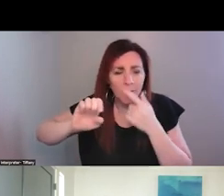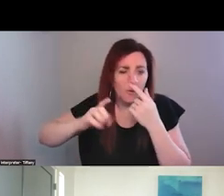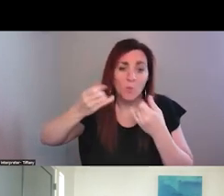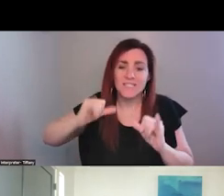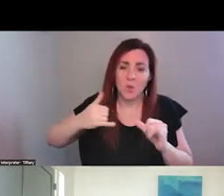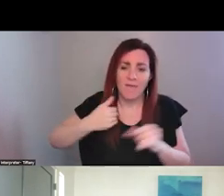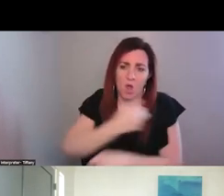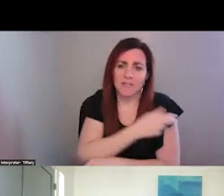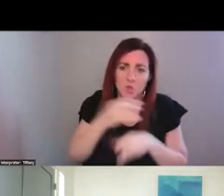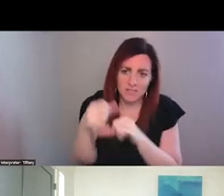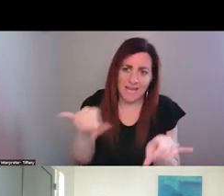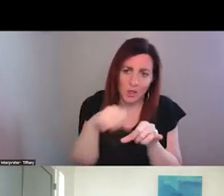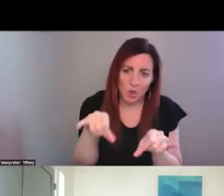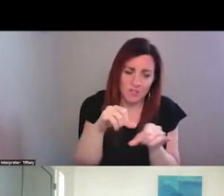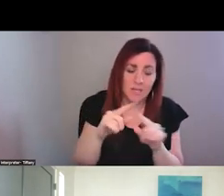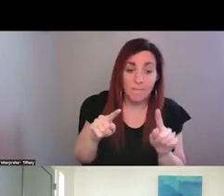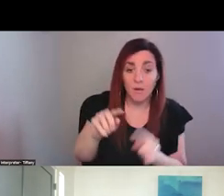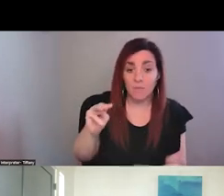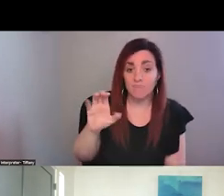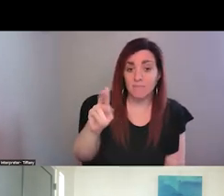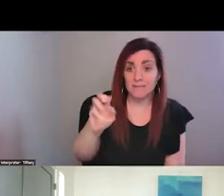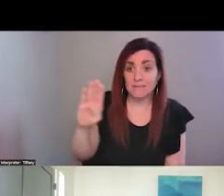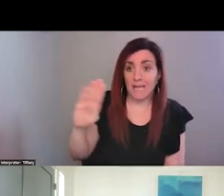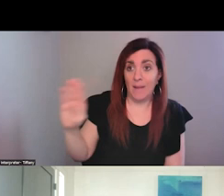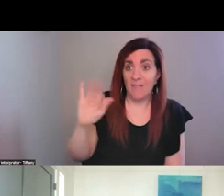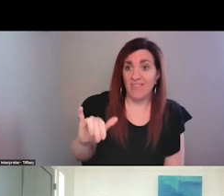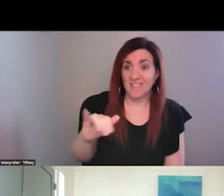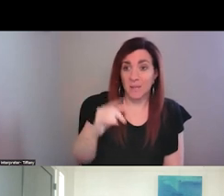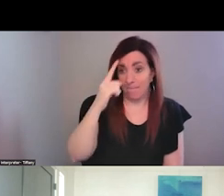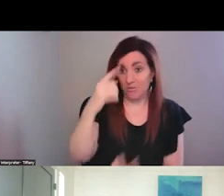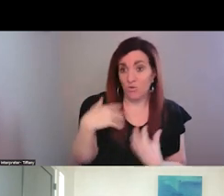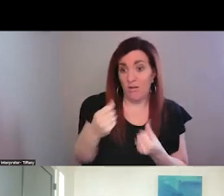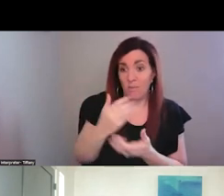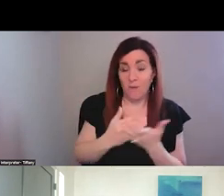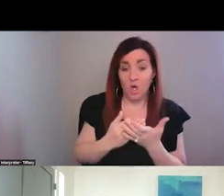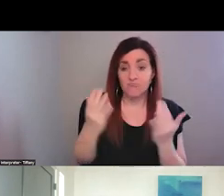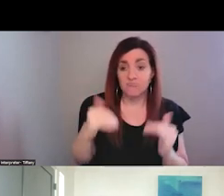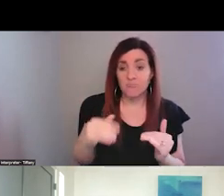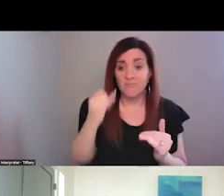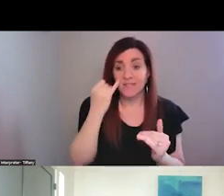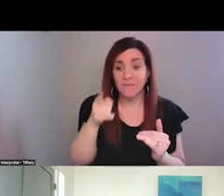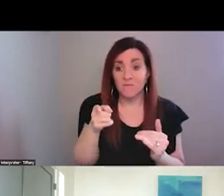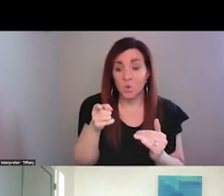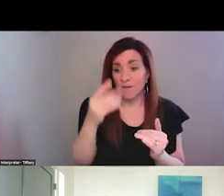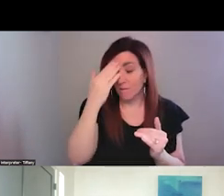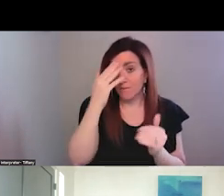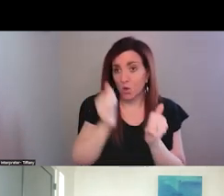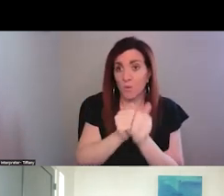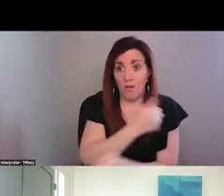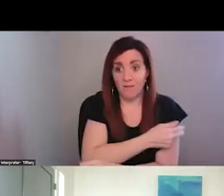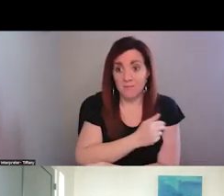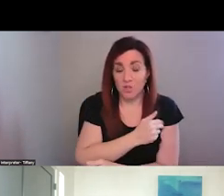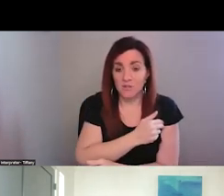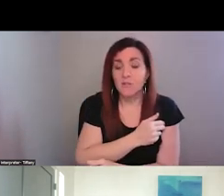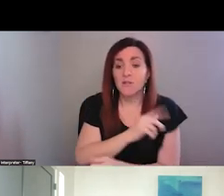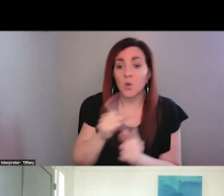but licensure was McNabb's the mental health piece. So the nice thing I'll say this for those of who are familiar with hospitals, when joint